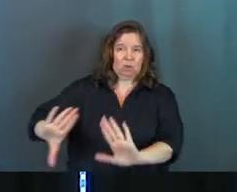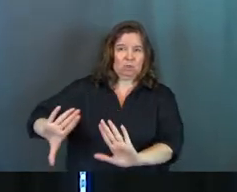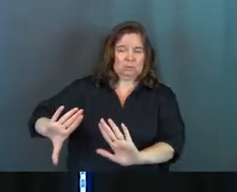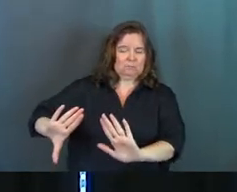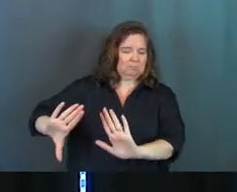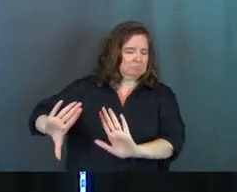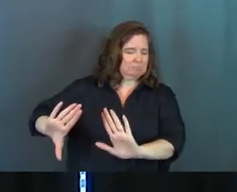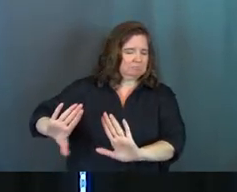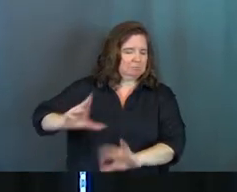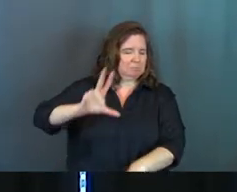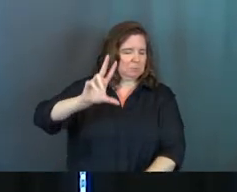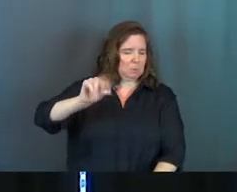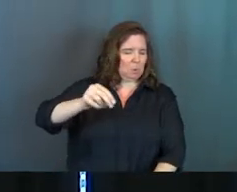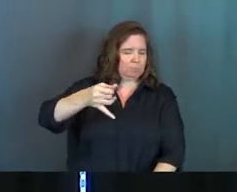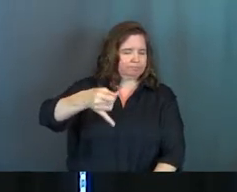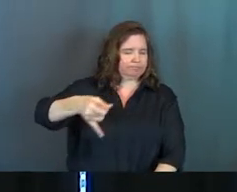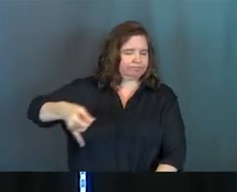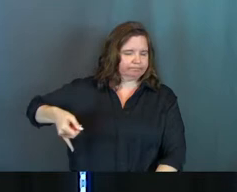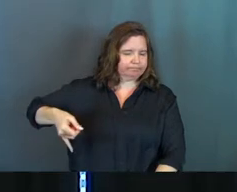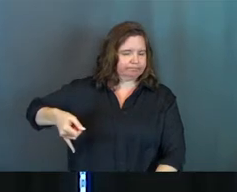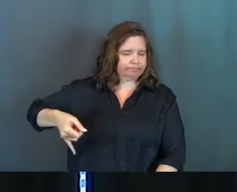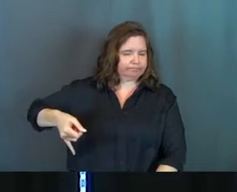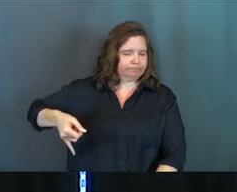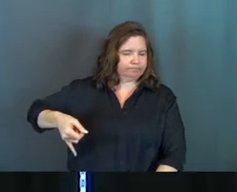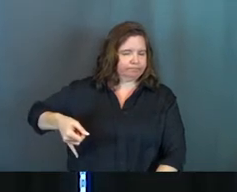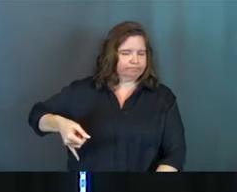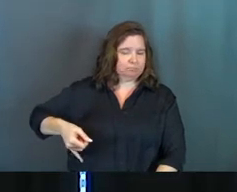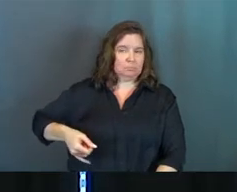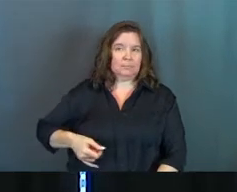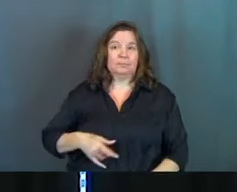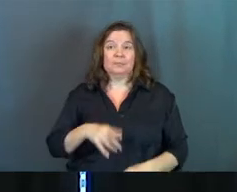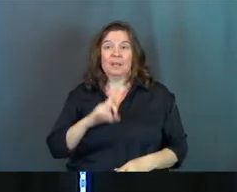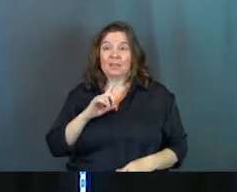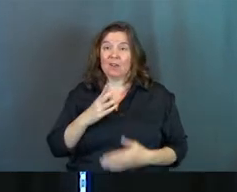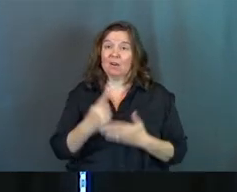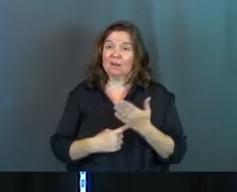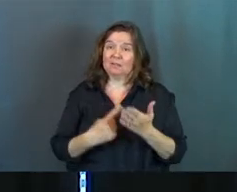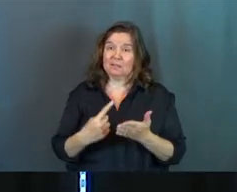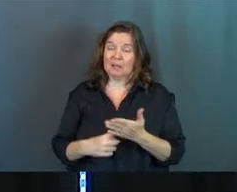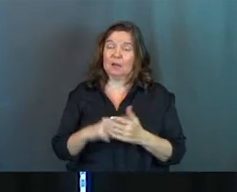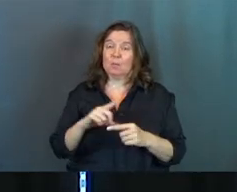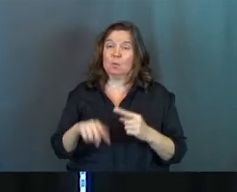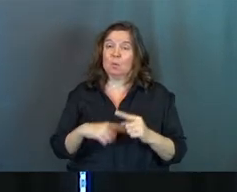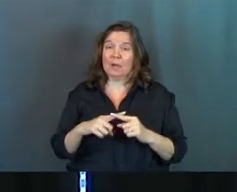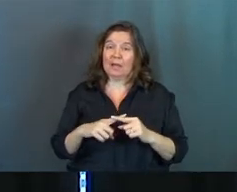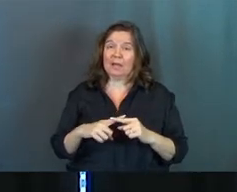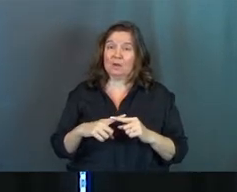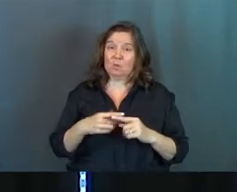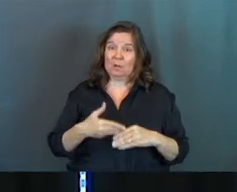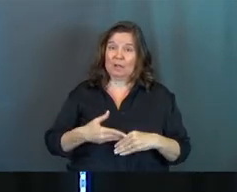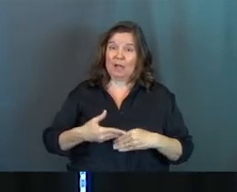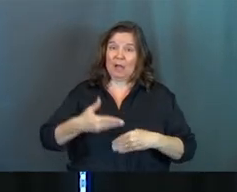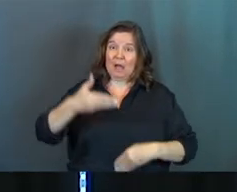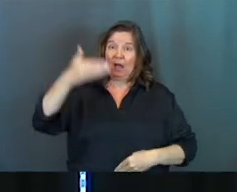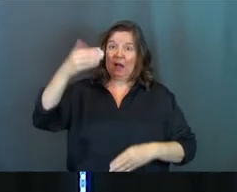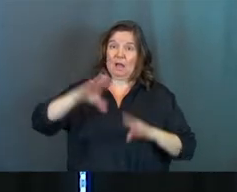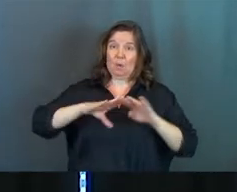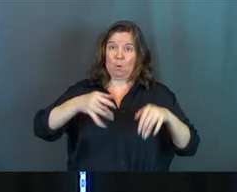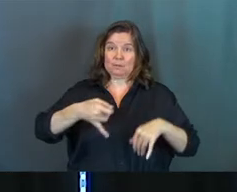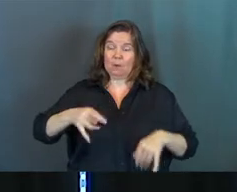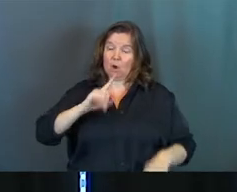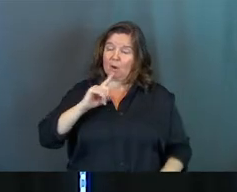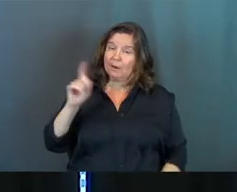away and reject them as family. Hear me on this. There are some times when extremely high walls and boundaries are